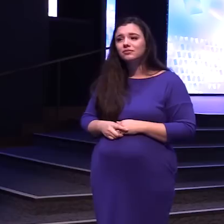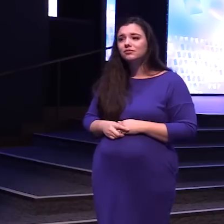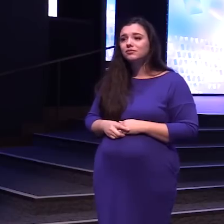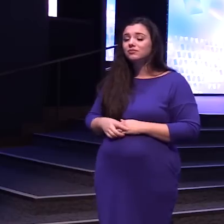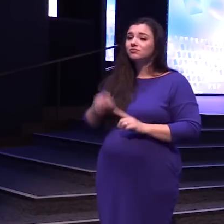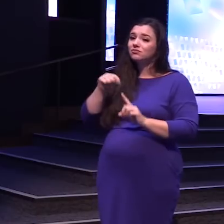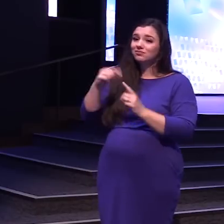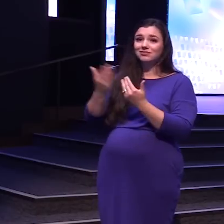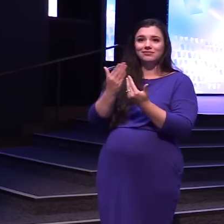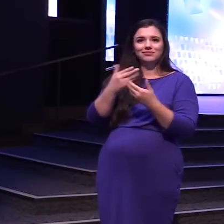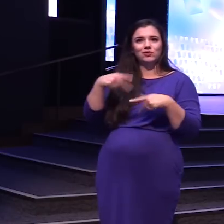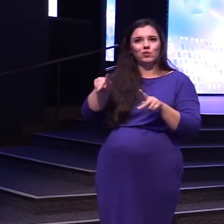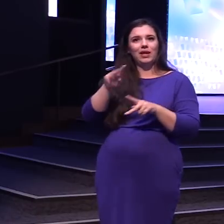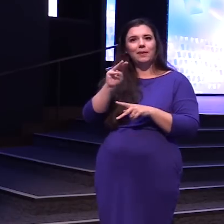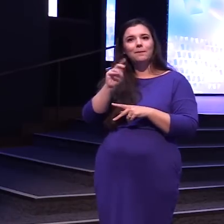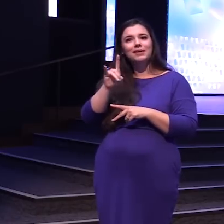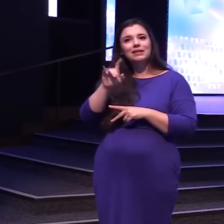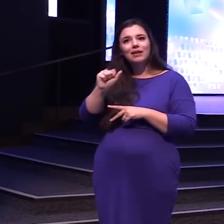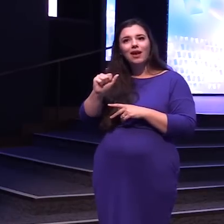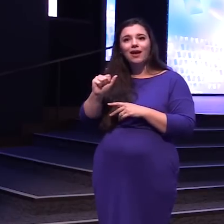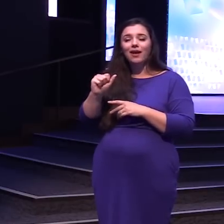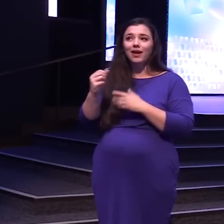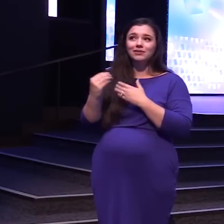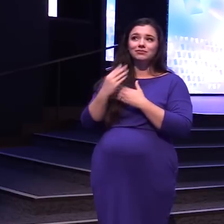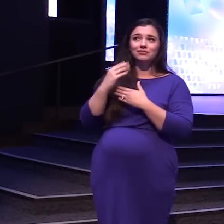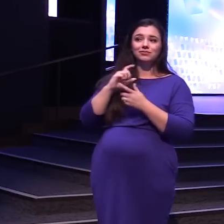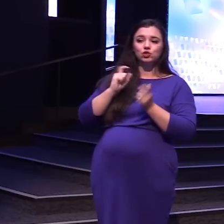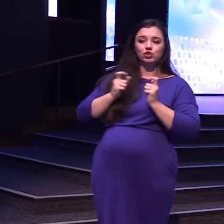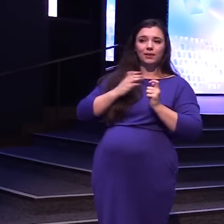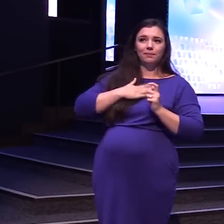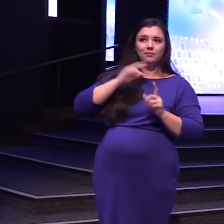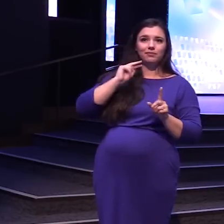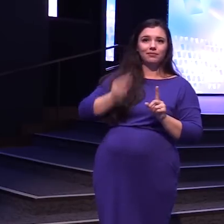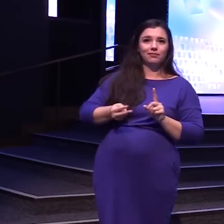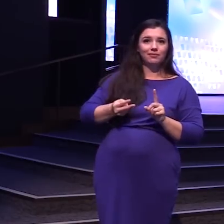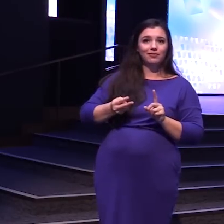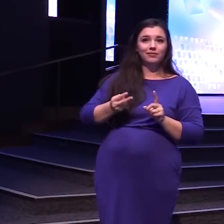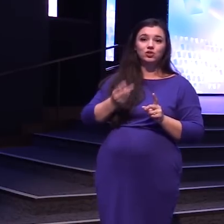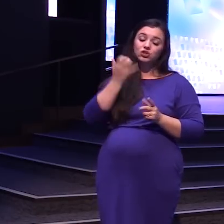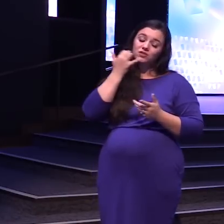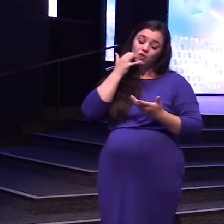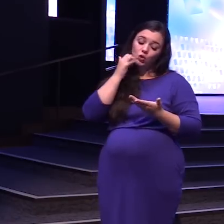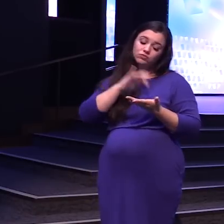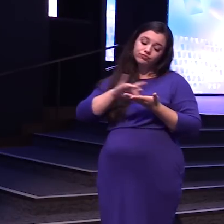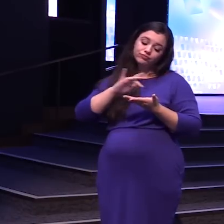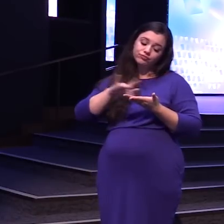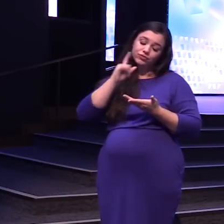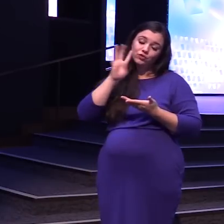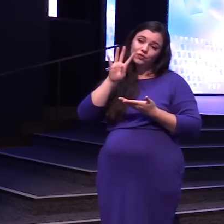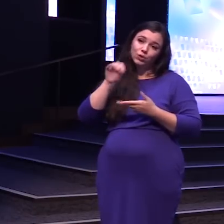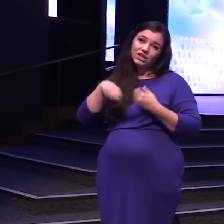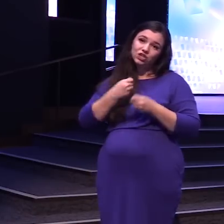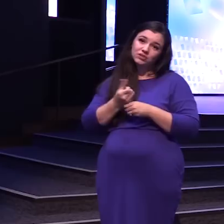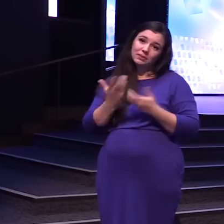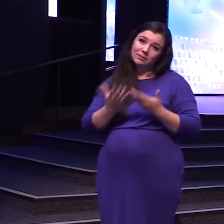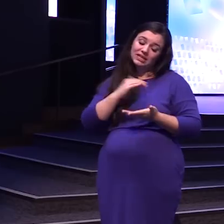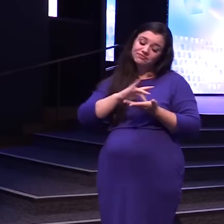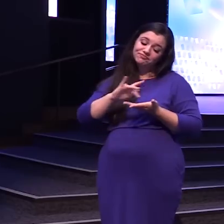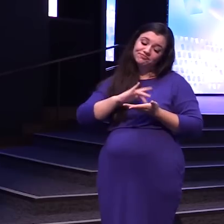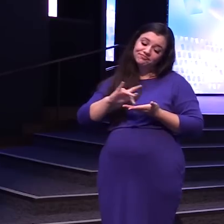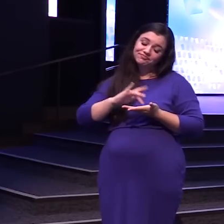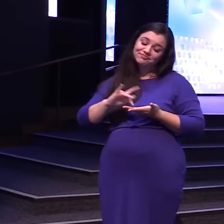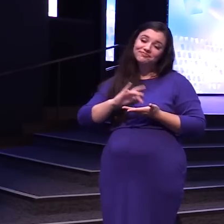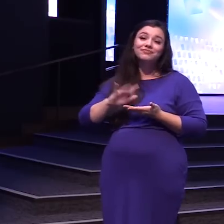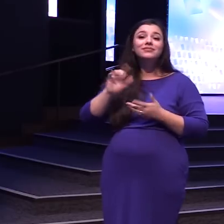He could have let Media Shape His viewpoint Scrolling through His phone 40 years Giants in the